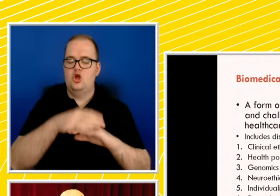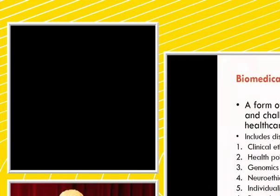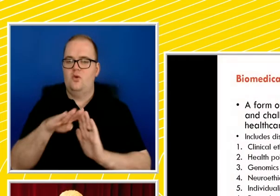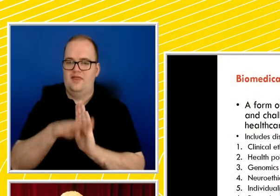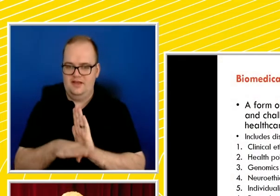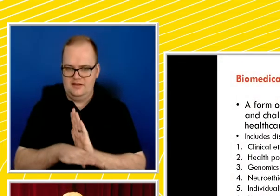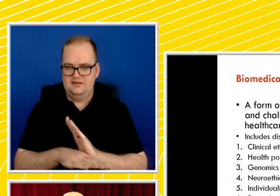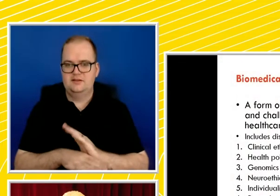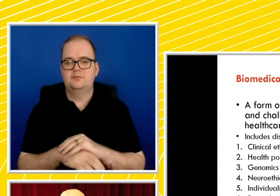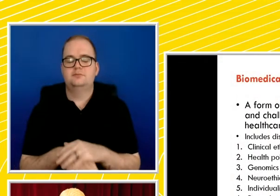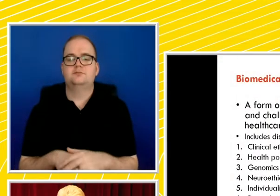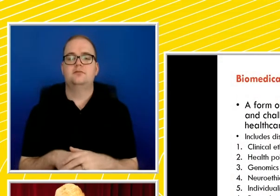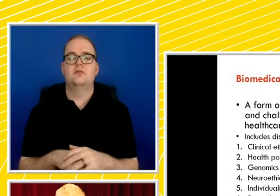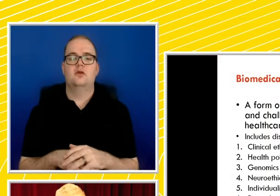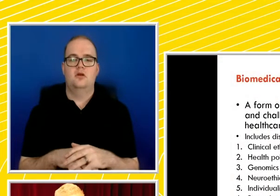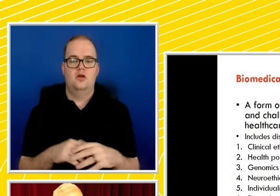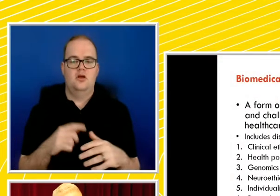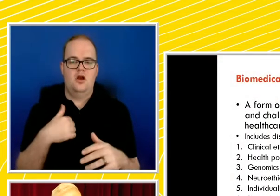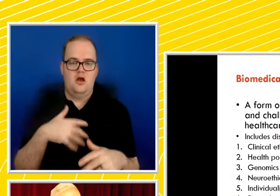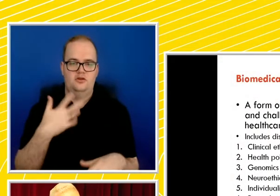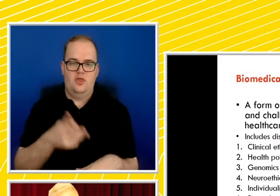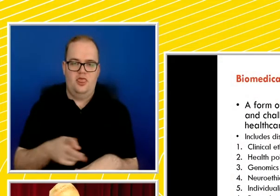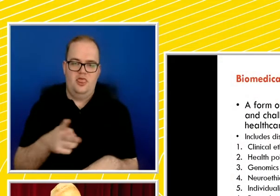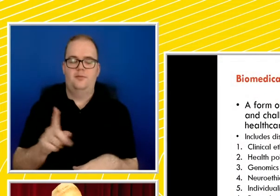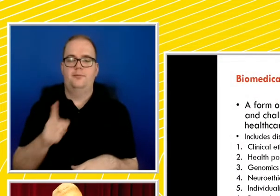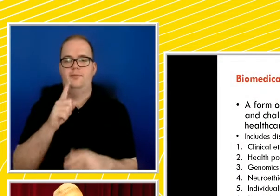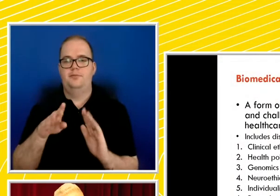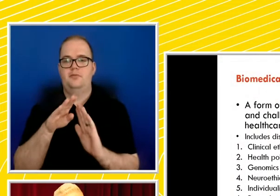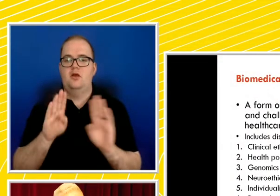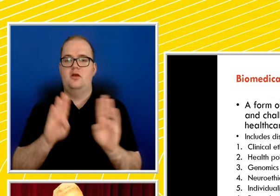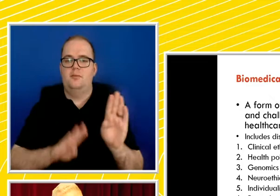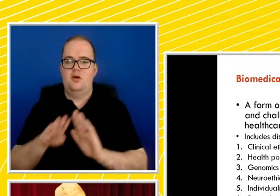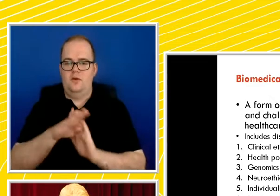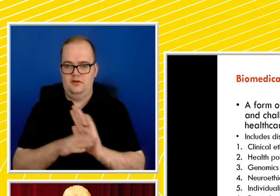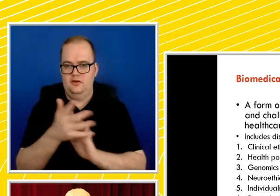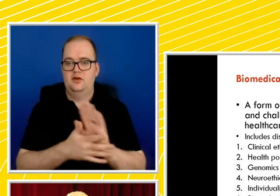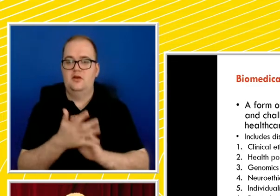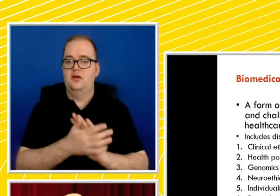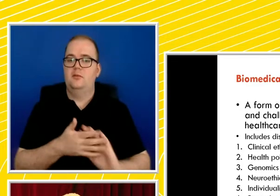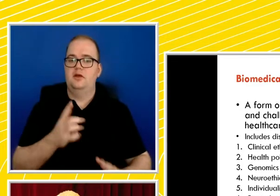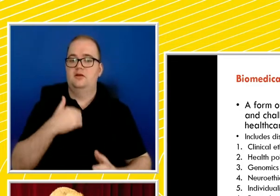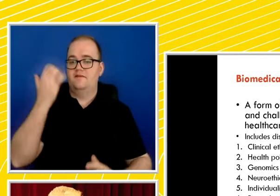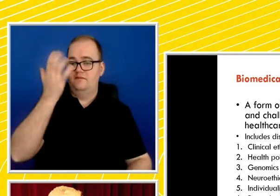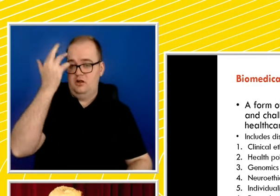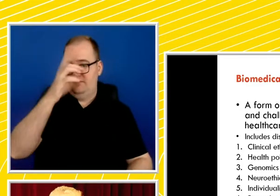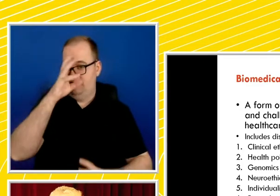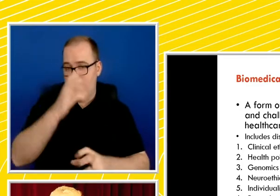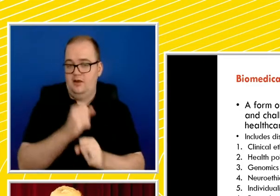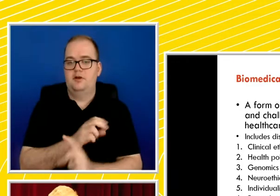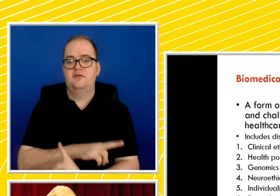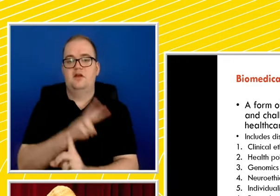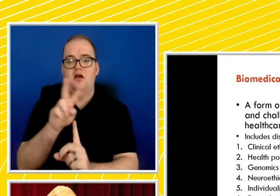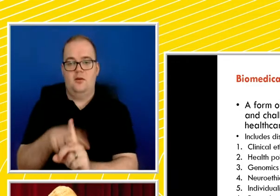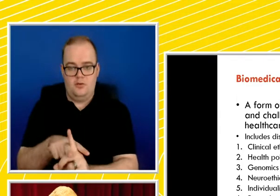but bioethics, biomedical ethics, a form of applied moral philosophy addressing a multitude of